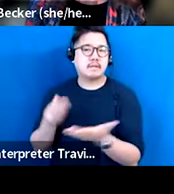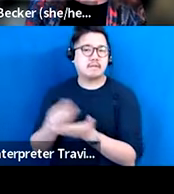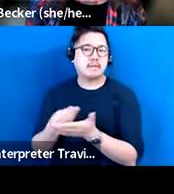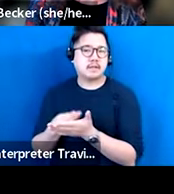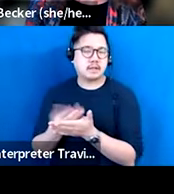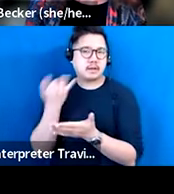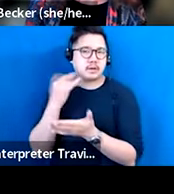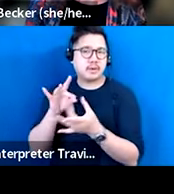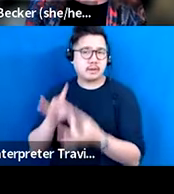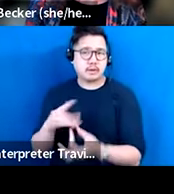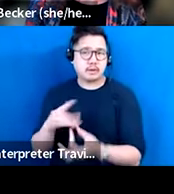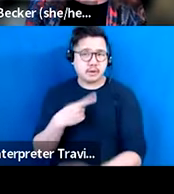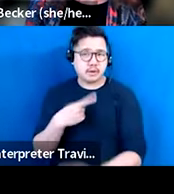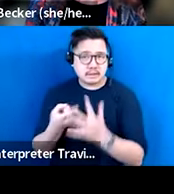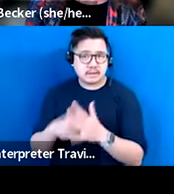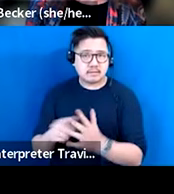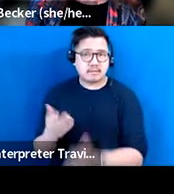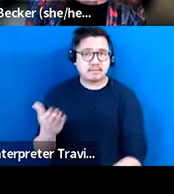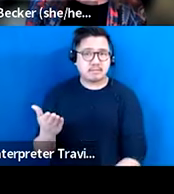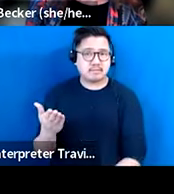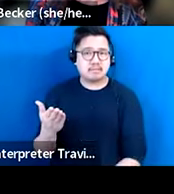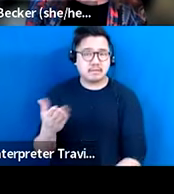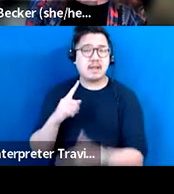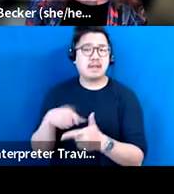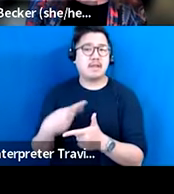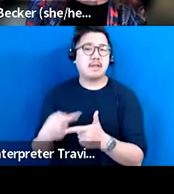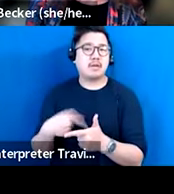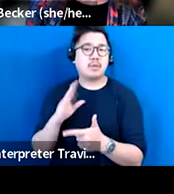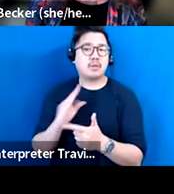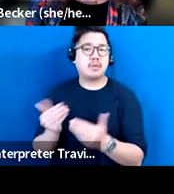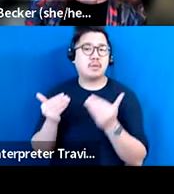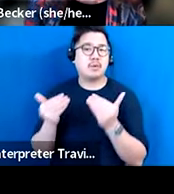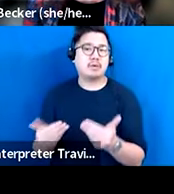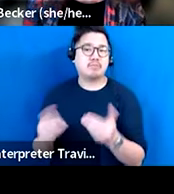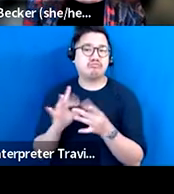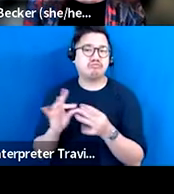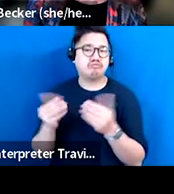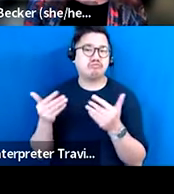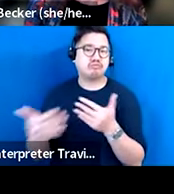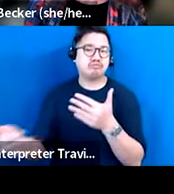I wonder maybe if you could kick us off on that thread and then we could just go a little bit in this direction.